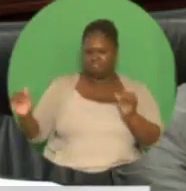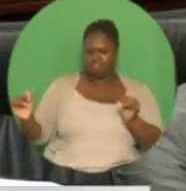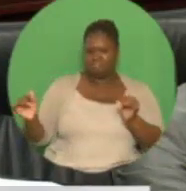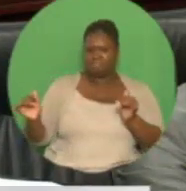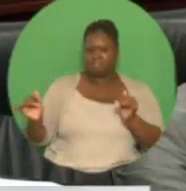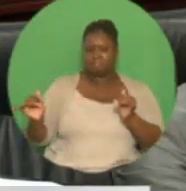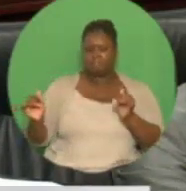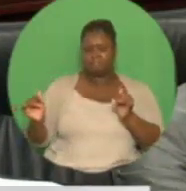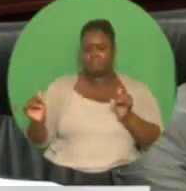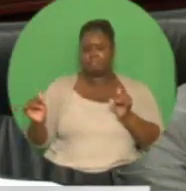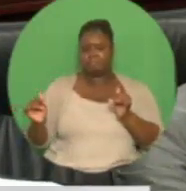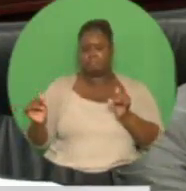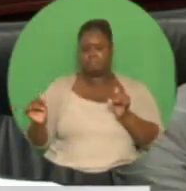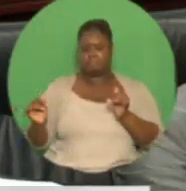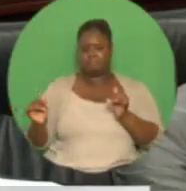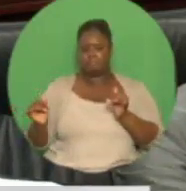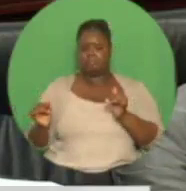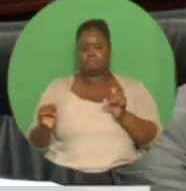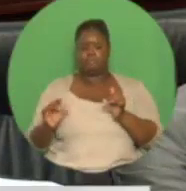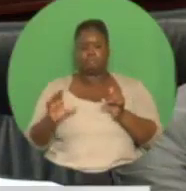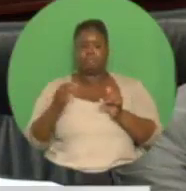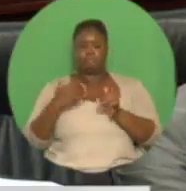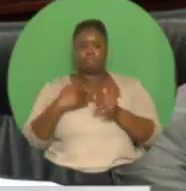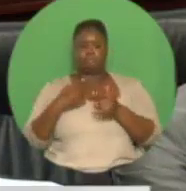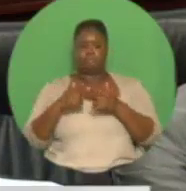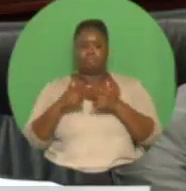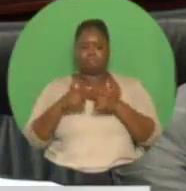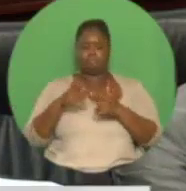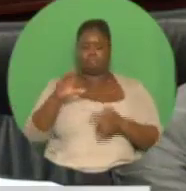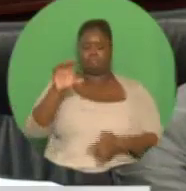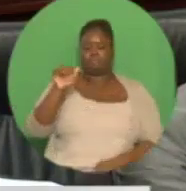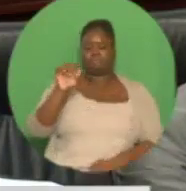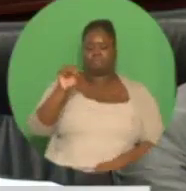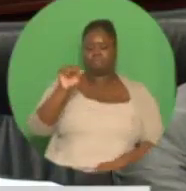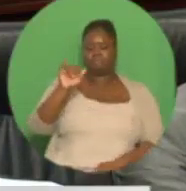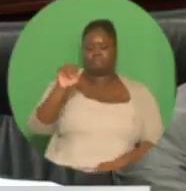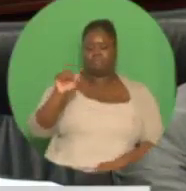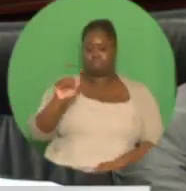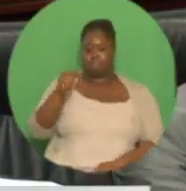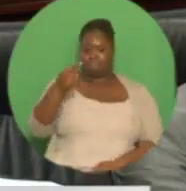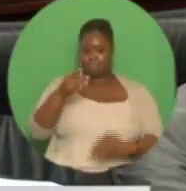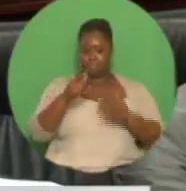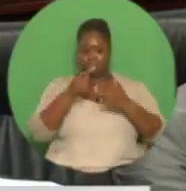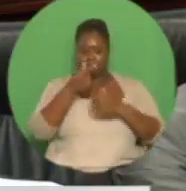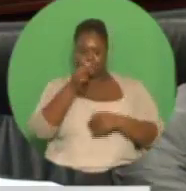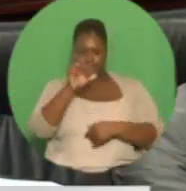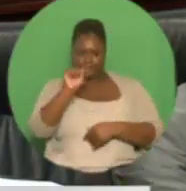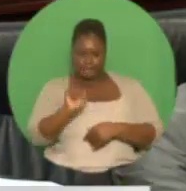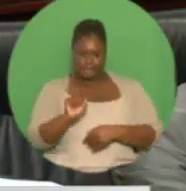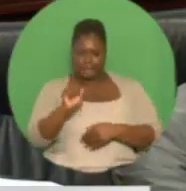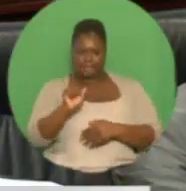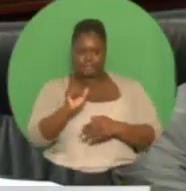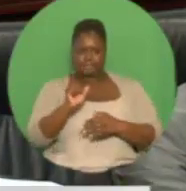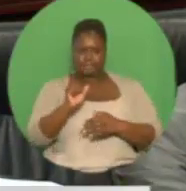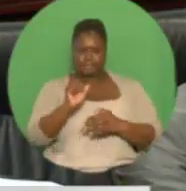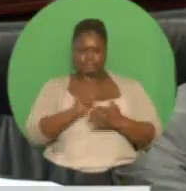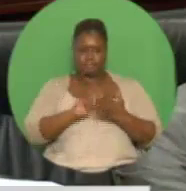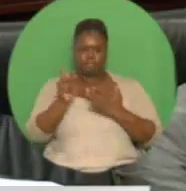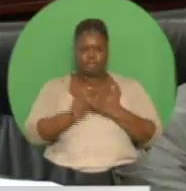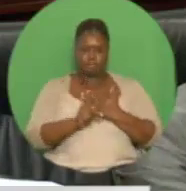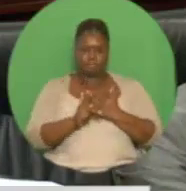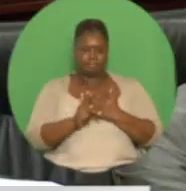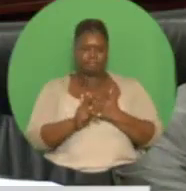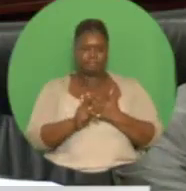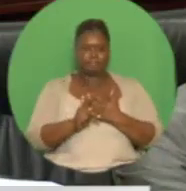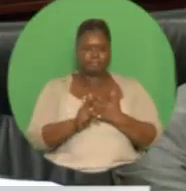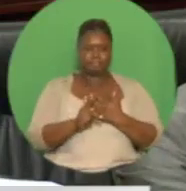2019, the Cassia gas compression project to begin operation in 2020, the Trinidad regional